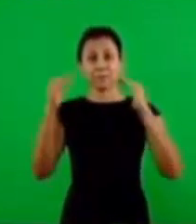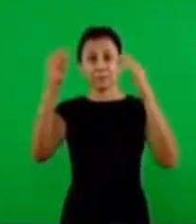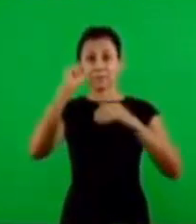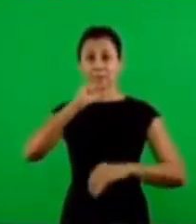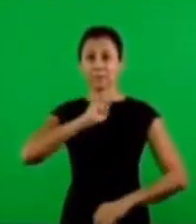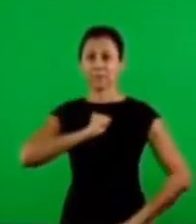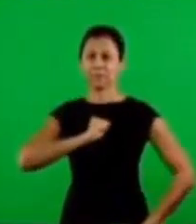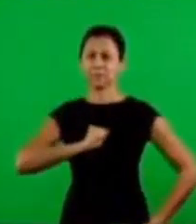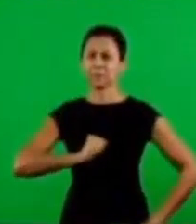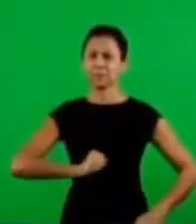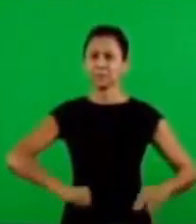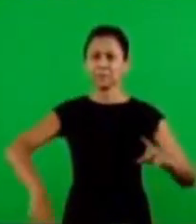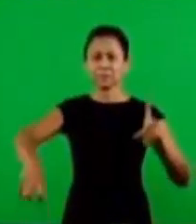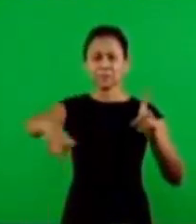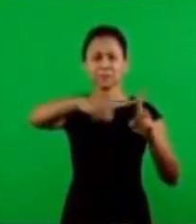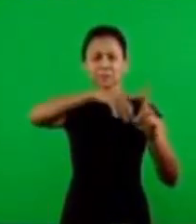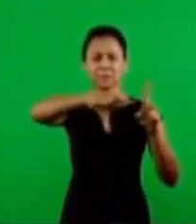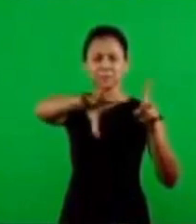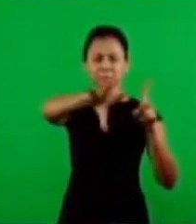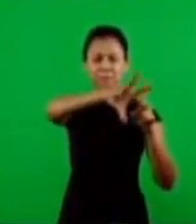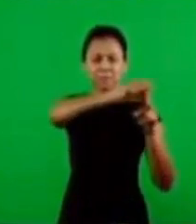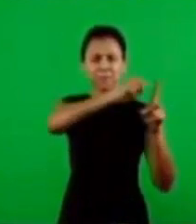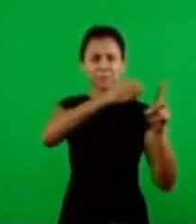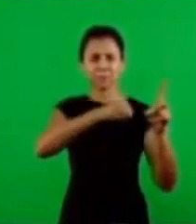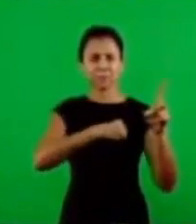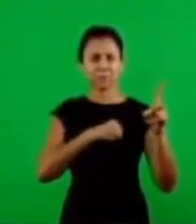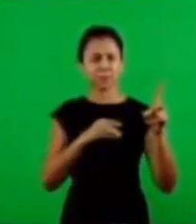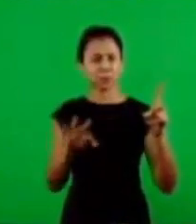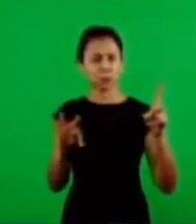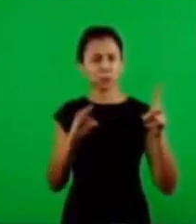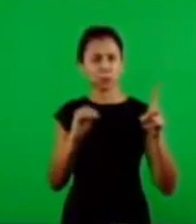And as the Holy of Holies, He carried out our sins.